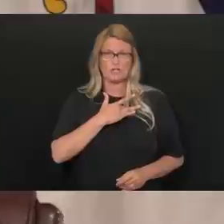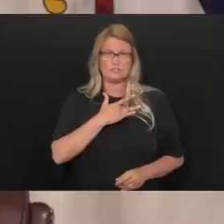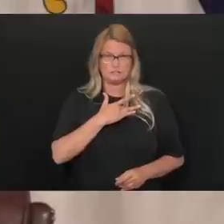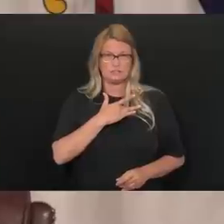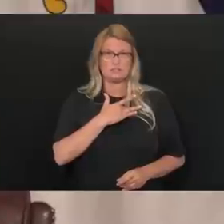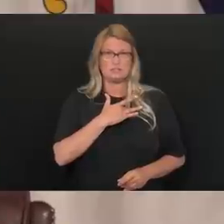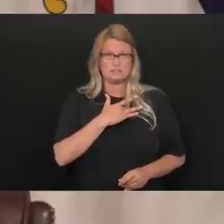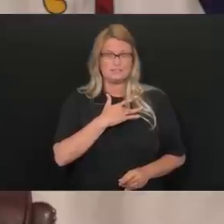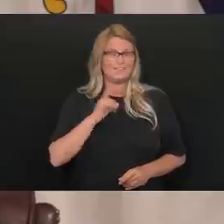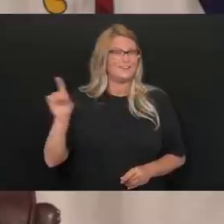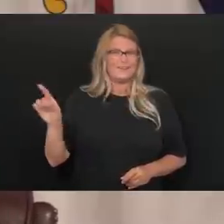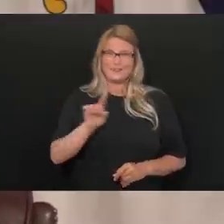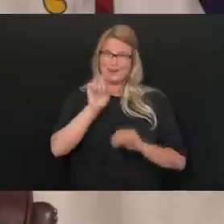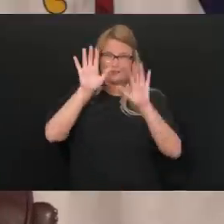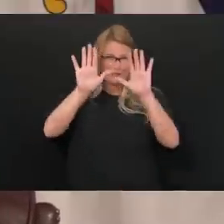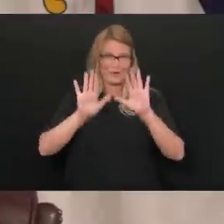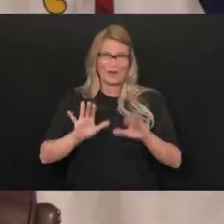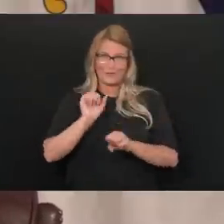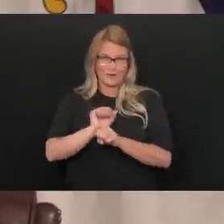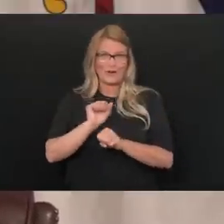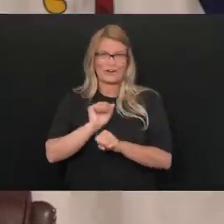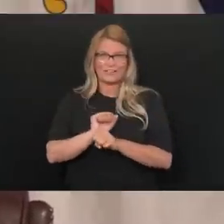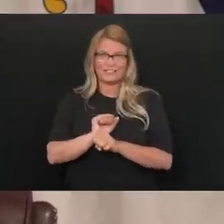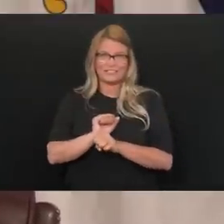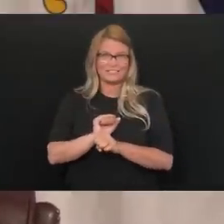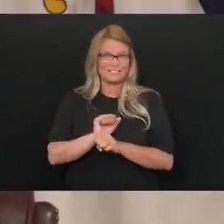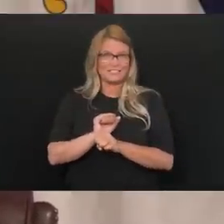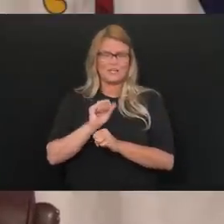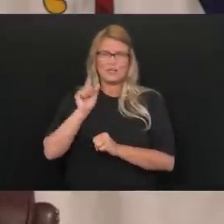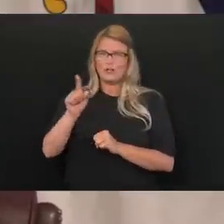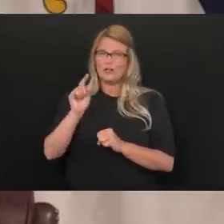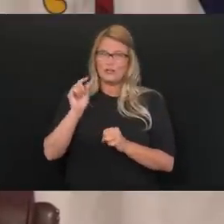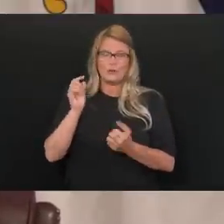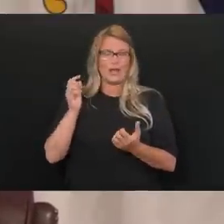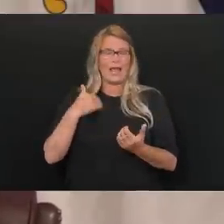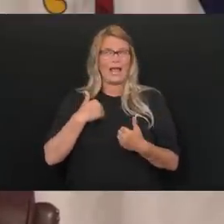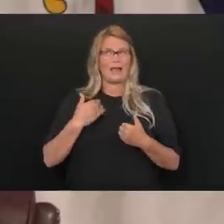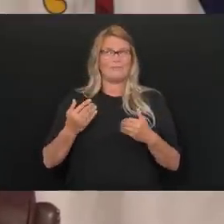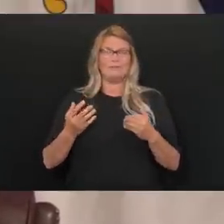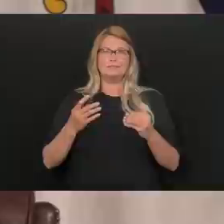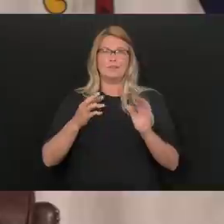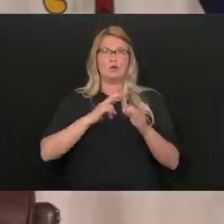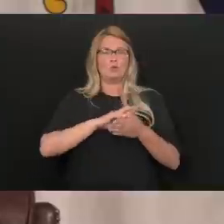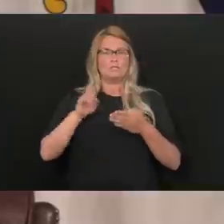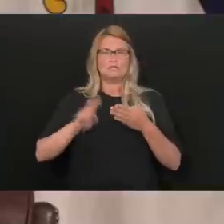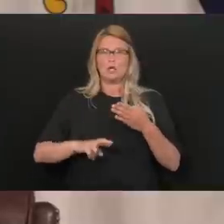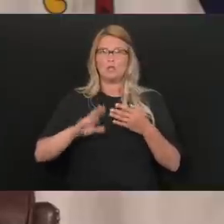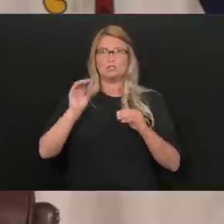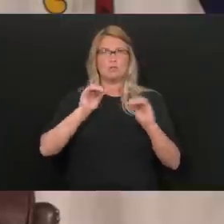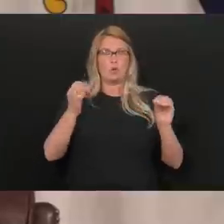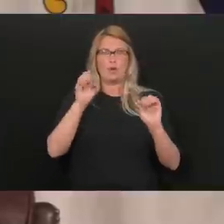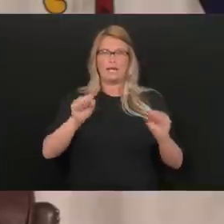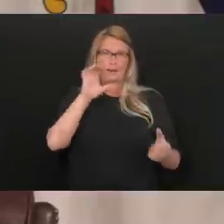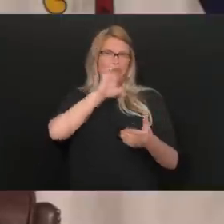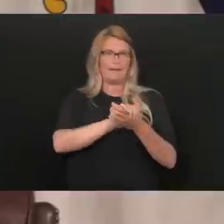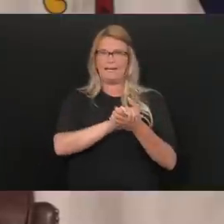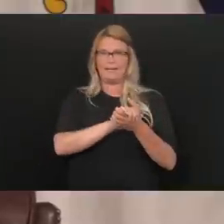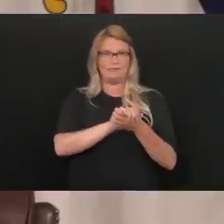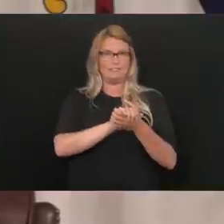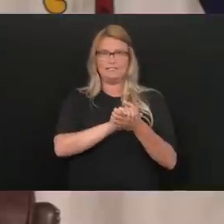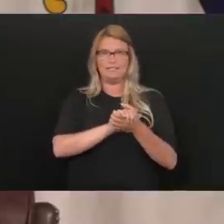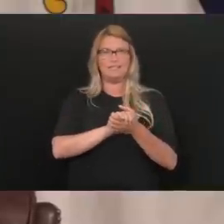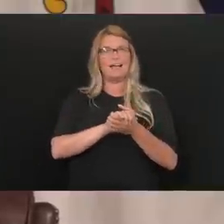know, you've done great work. You've pitched numbers that nobody, nobody can believe. Way to go, West Virginia.